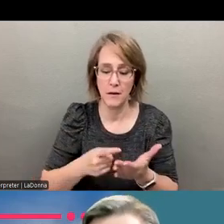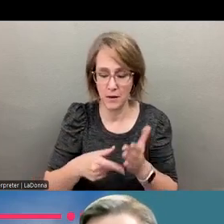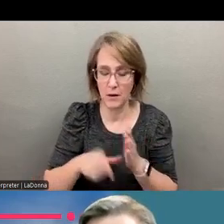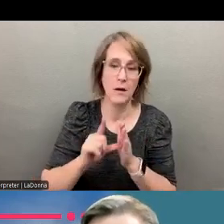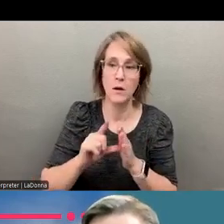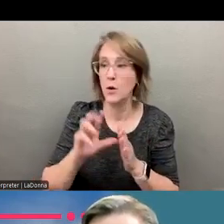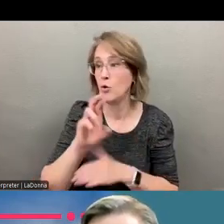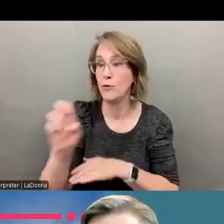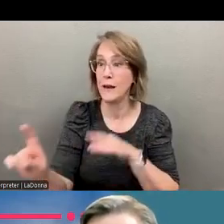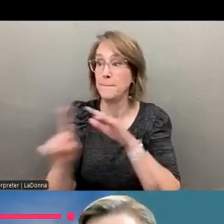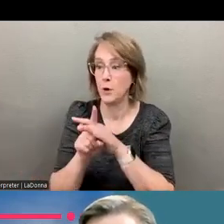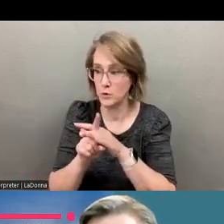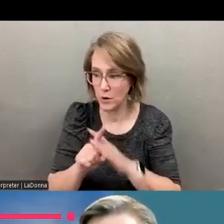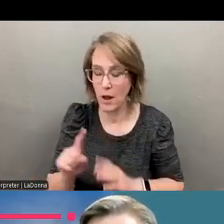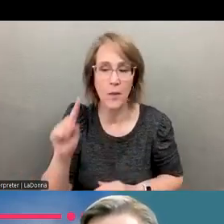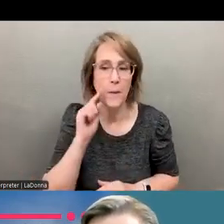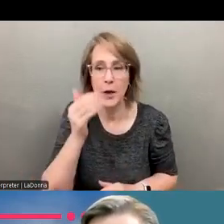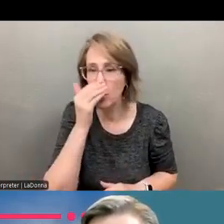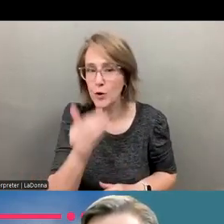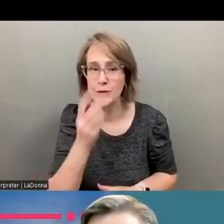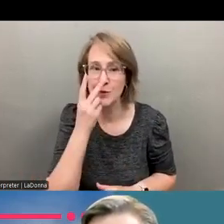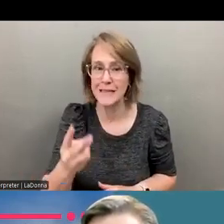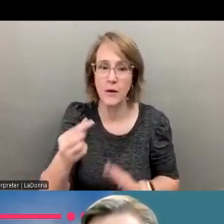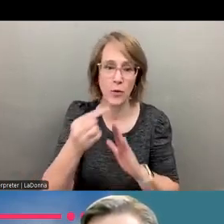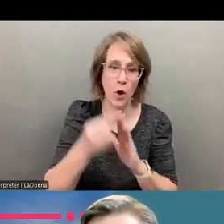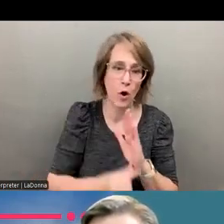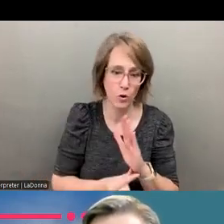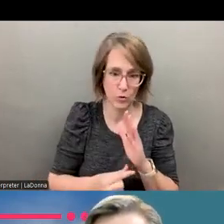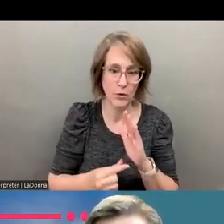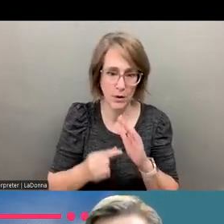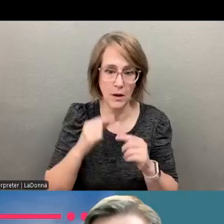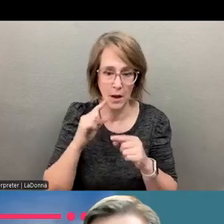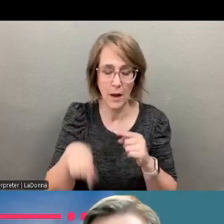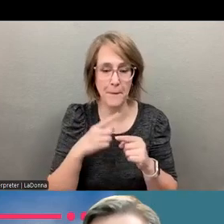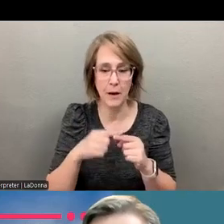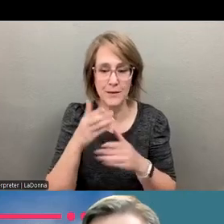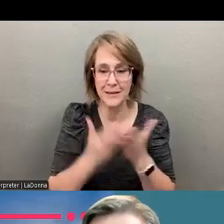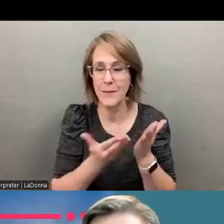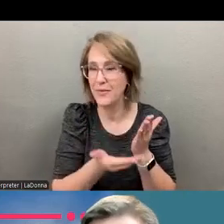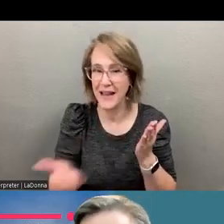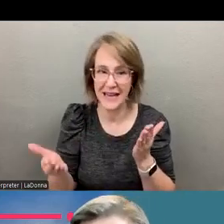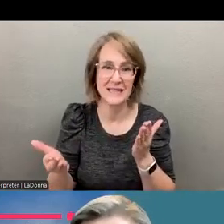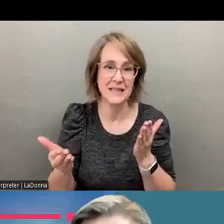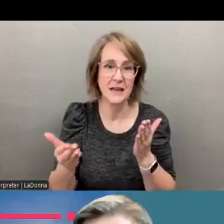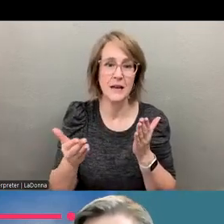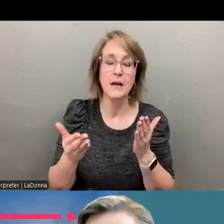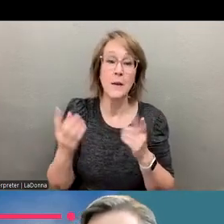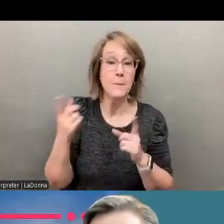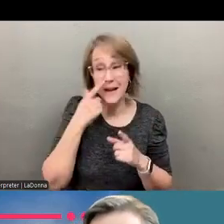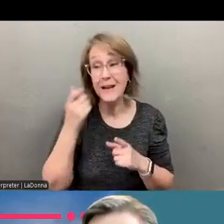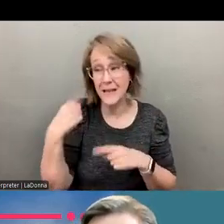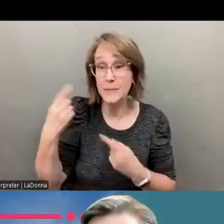reemergence, but I thought it might be good to take a look at this article and the hope and some of the things in it, and apply the lens of, it's been a year.